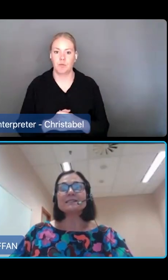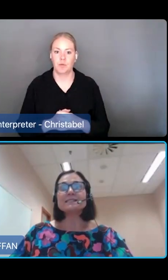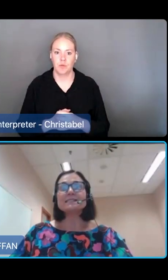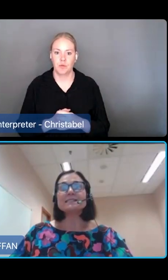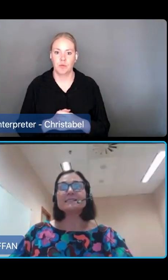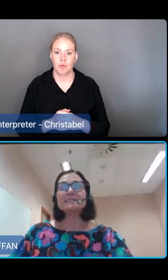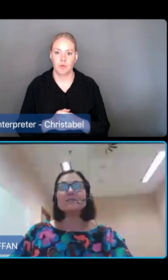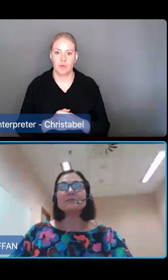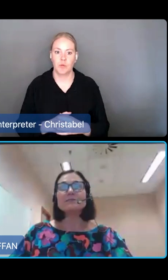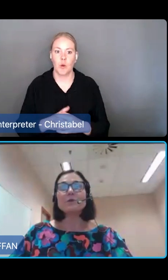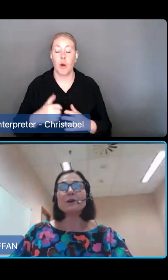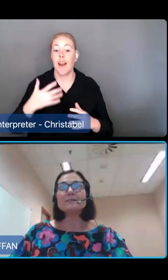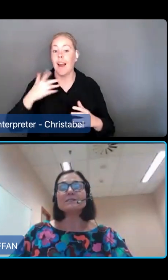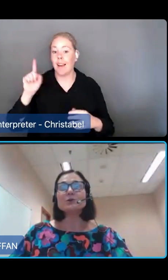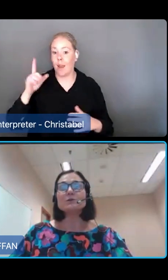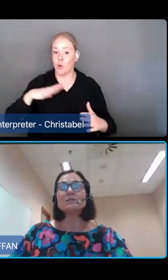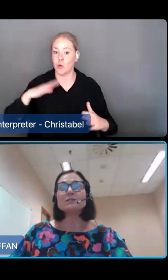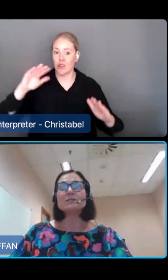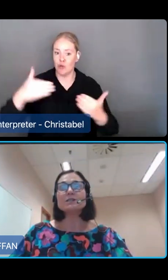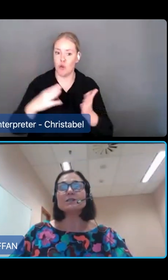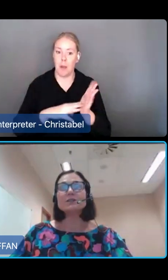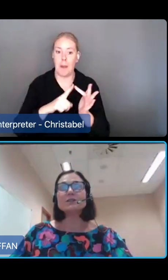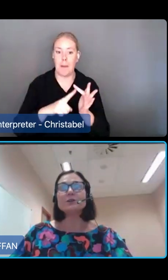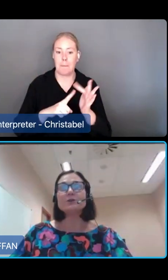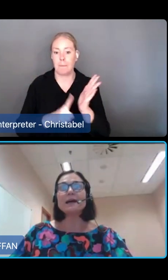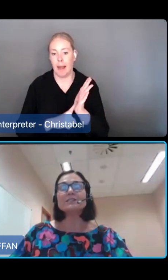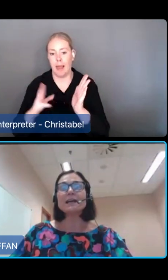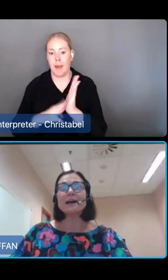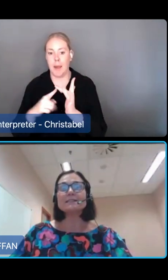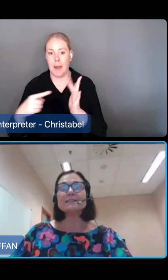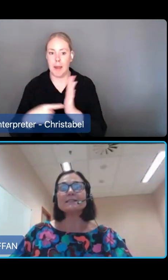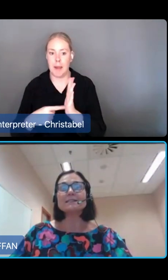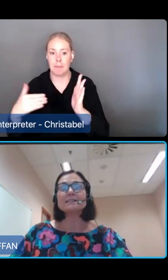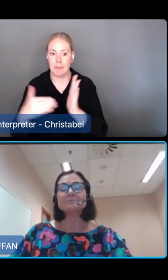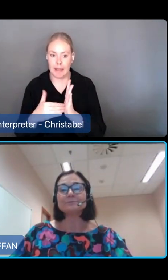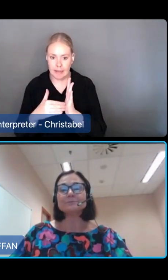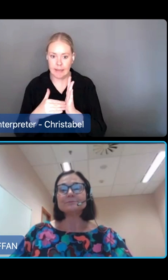Assistant Secretary of the Legislative Reform Branch to talk to you about the new Aged Care Act.